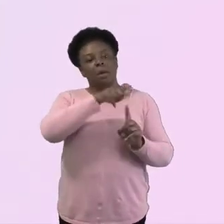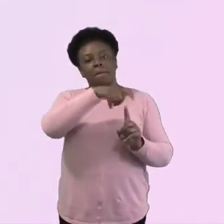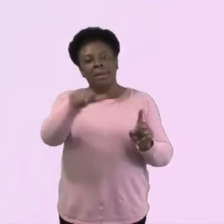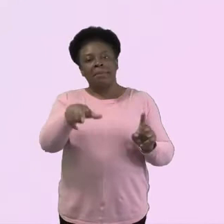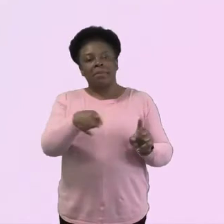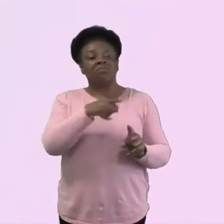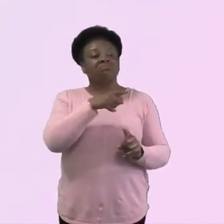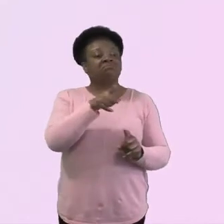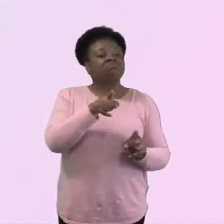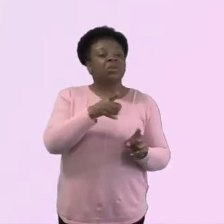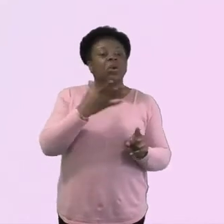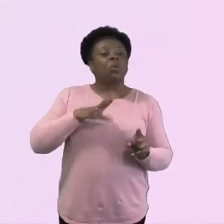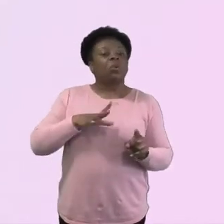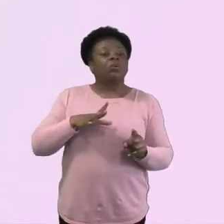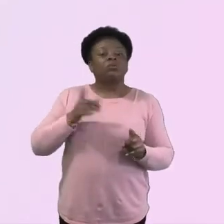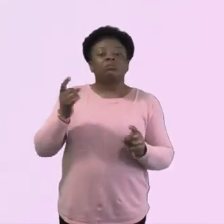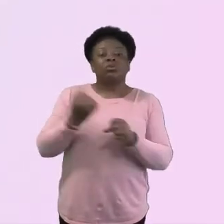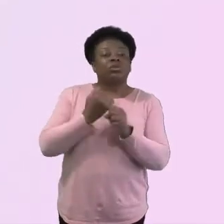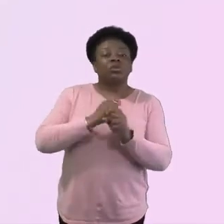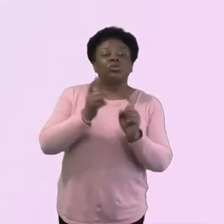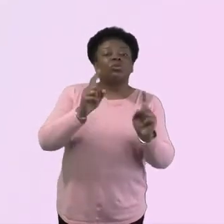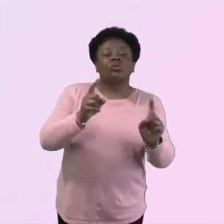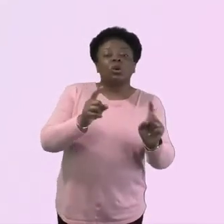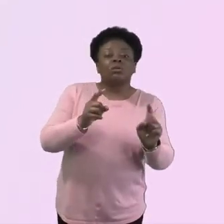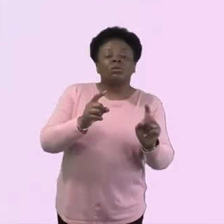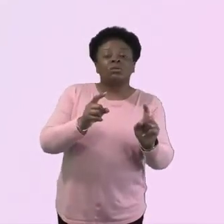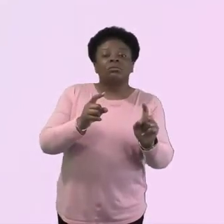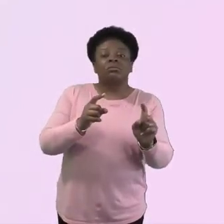idea when we start resuming activities?